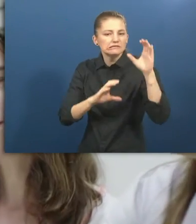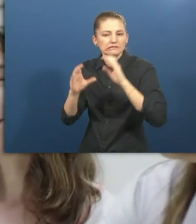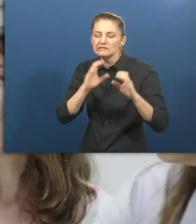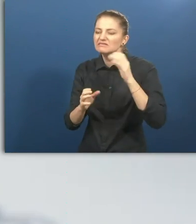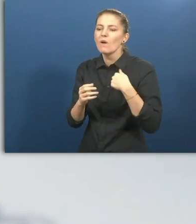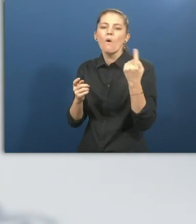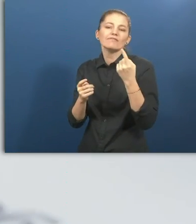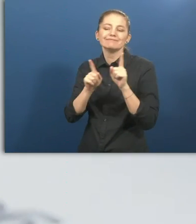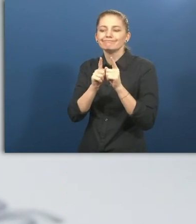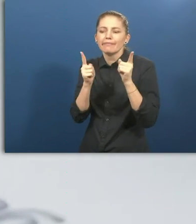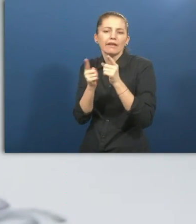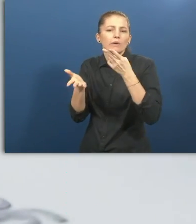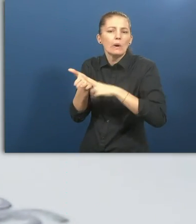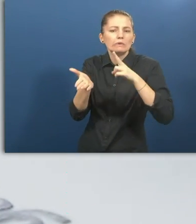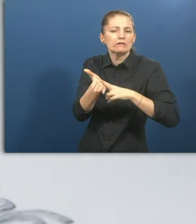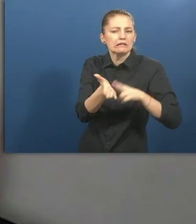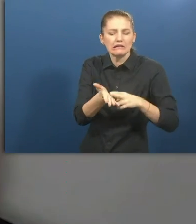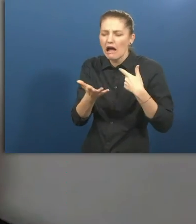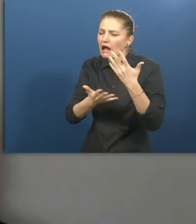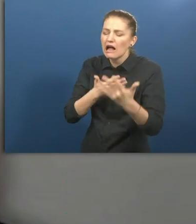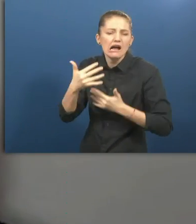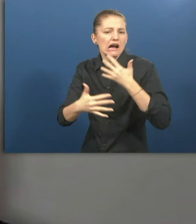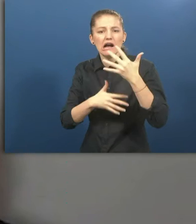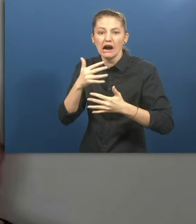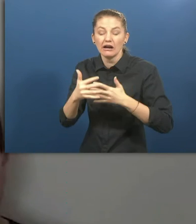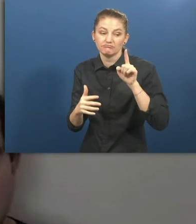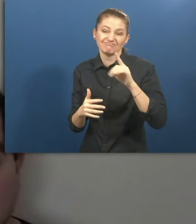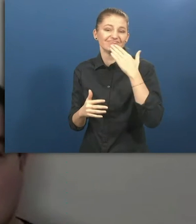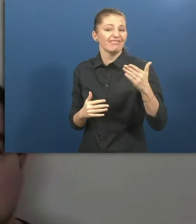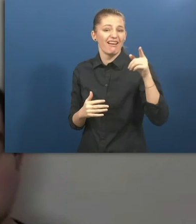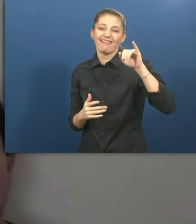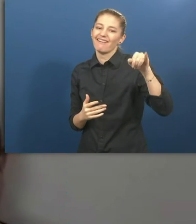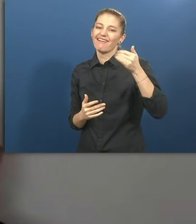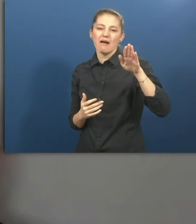How does Jamba work? does